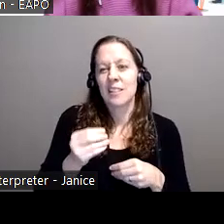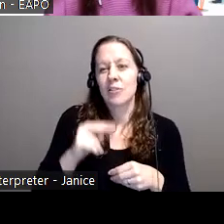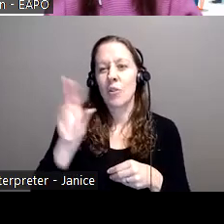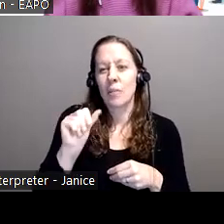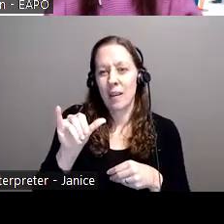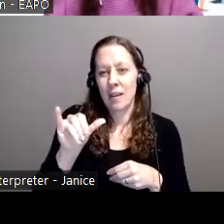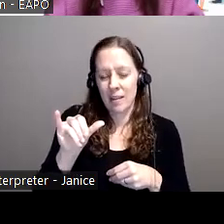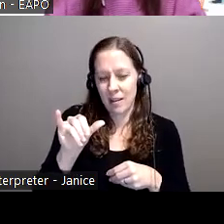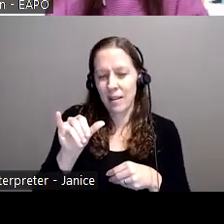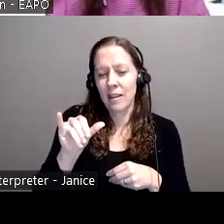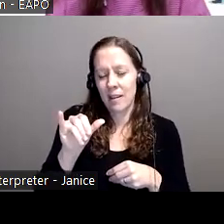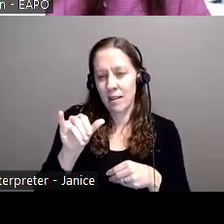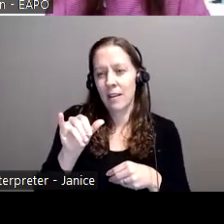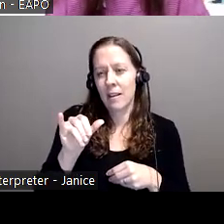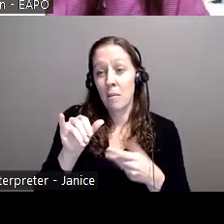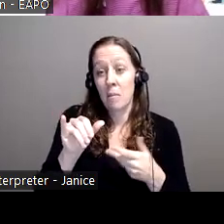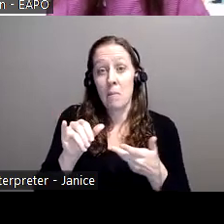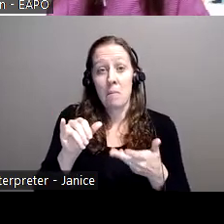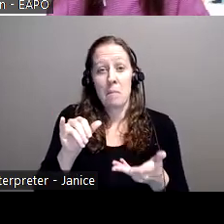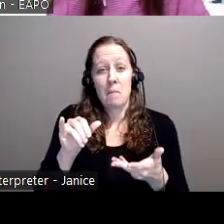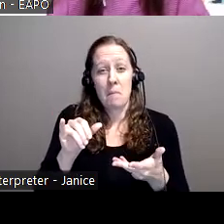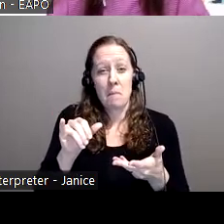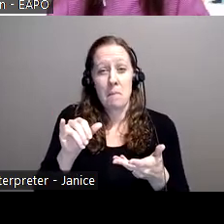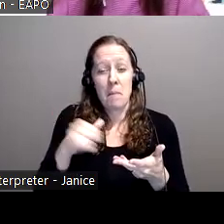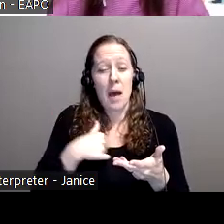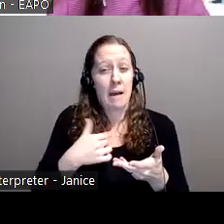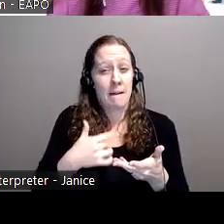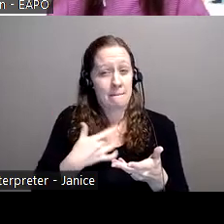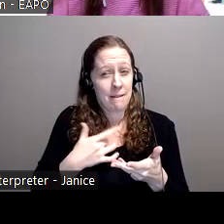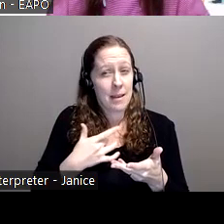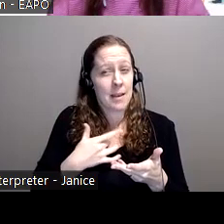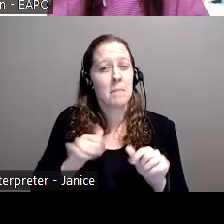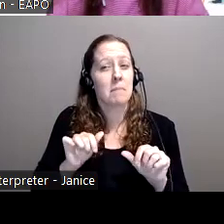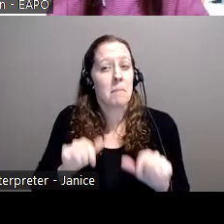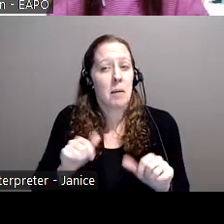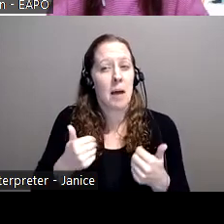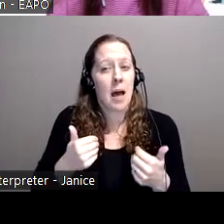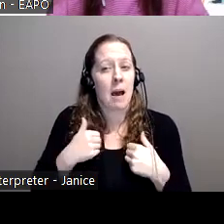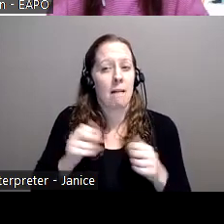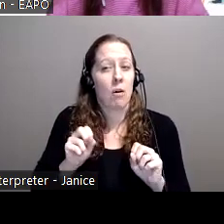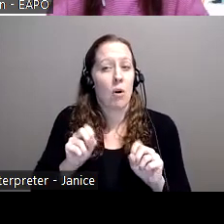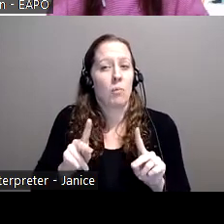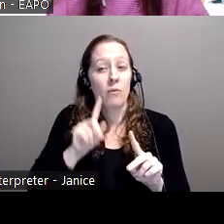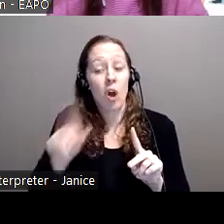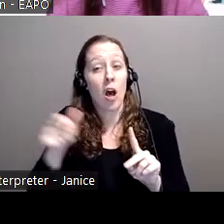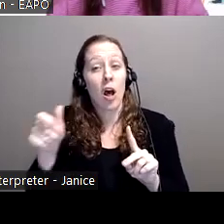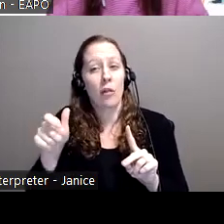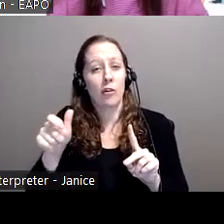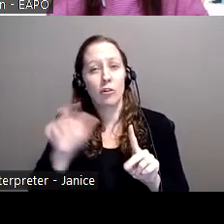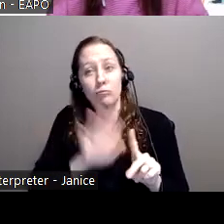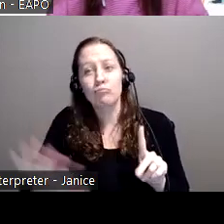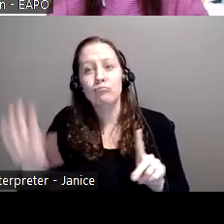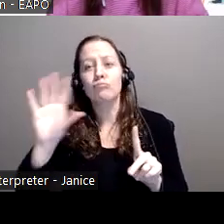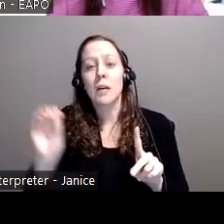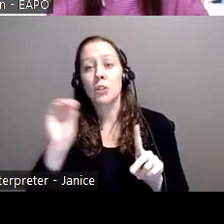I'm almost 100% sure that there are opportunities for, you know, different areas of Ontario to be